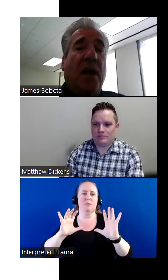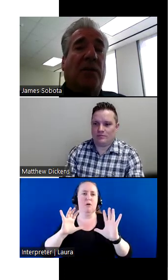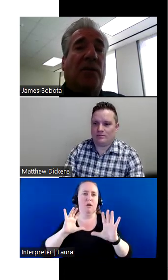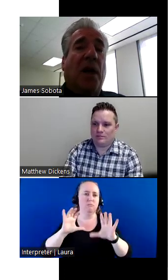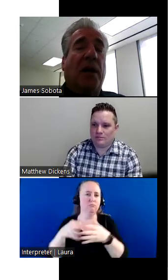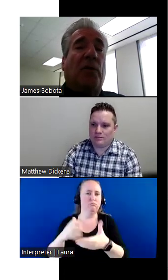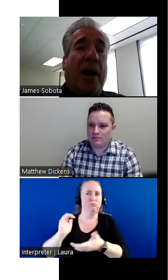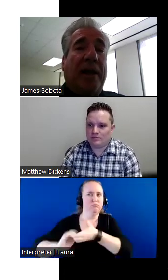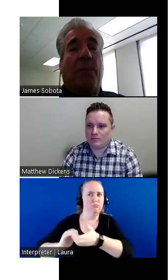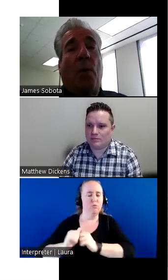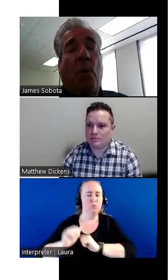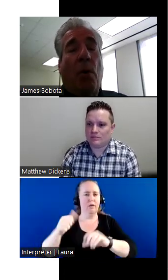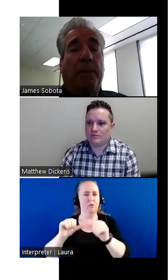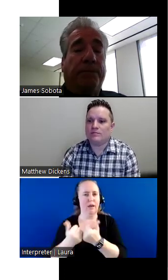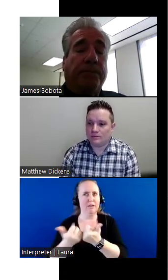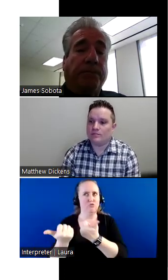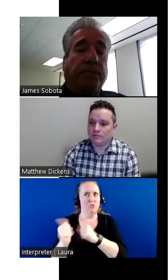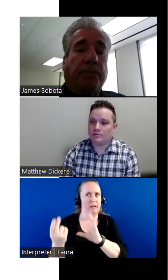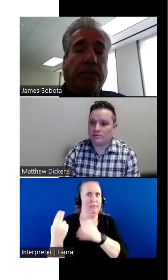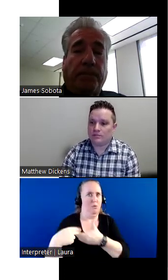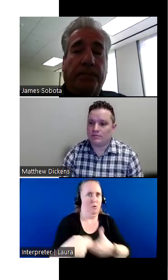to try to get them on board.